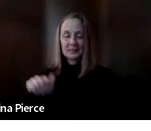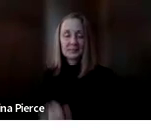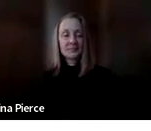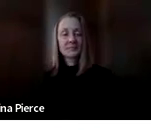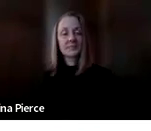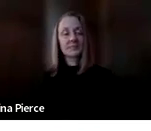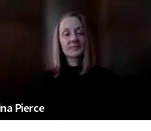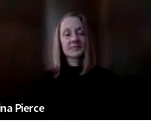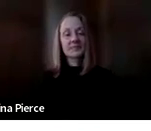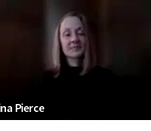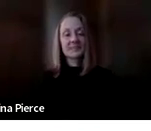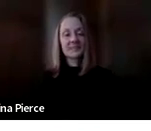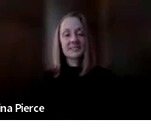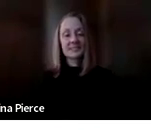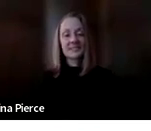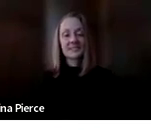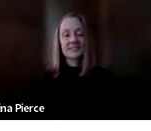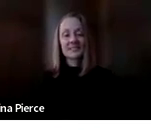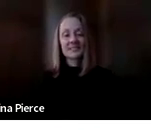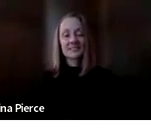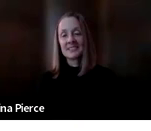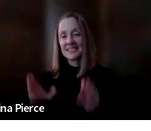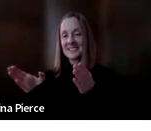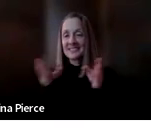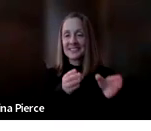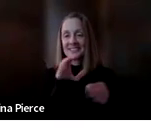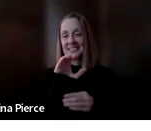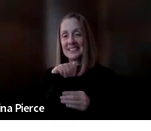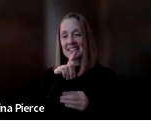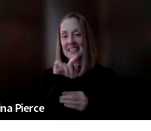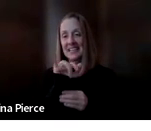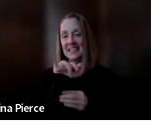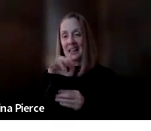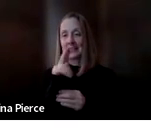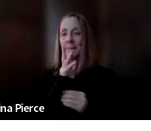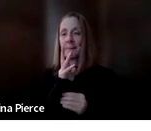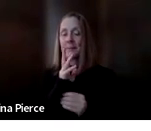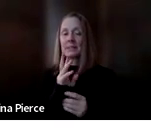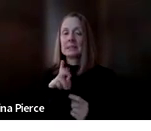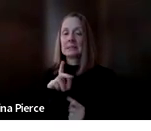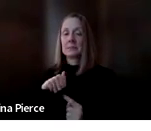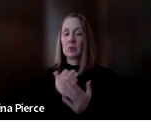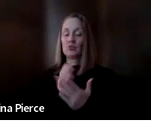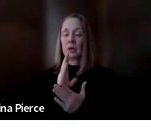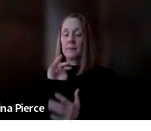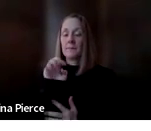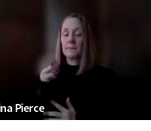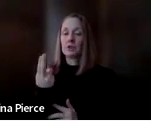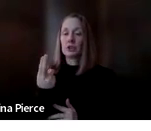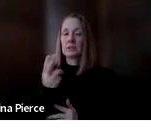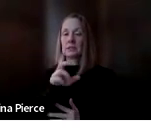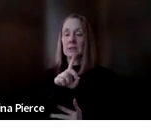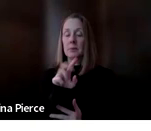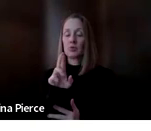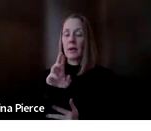great um okay so disability rights michigan um disability rights michigan is the